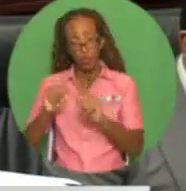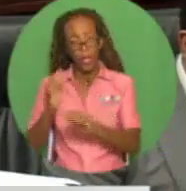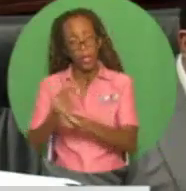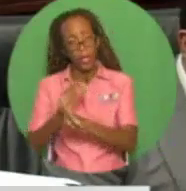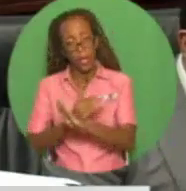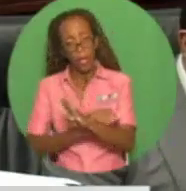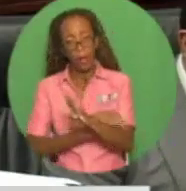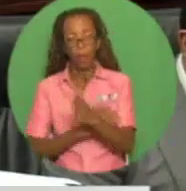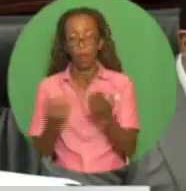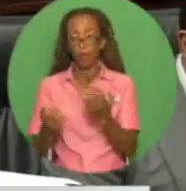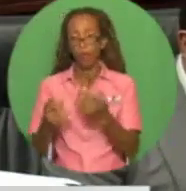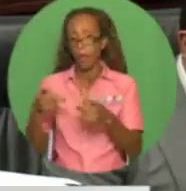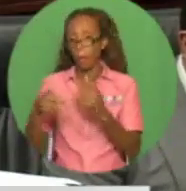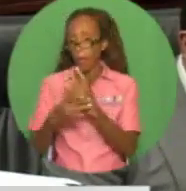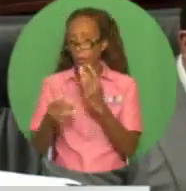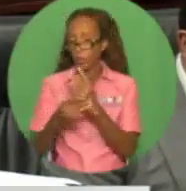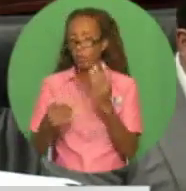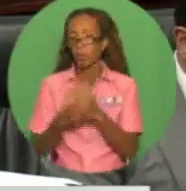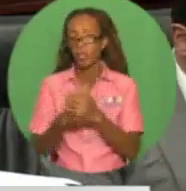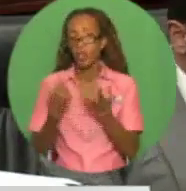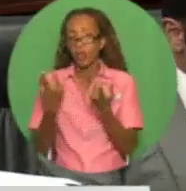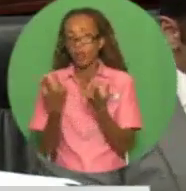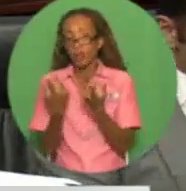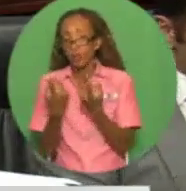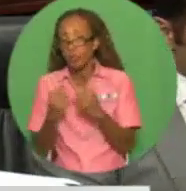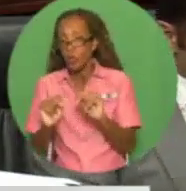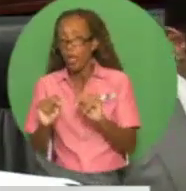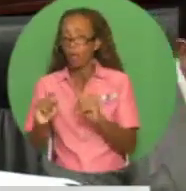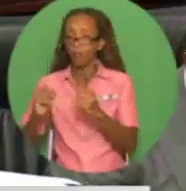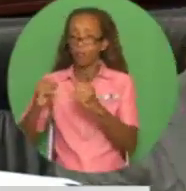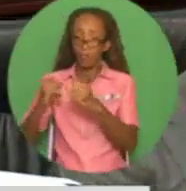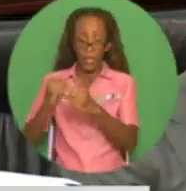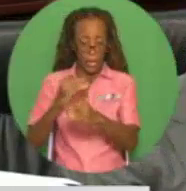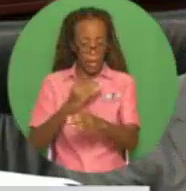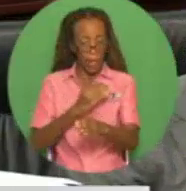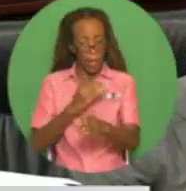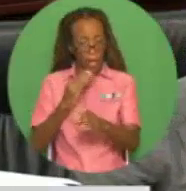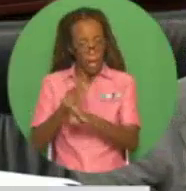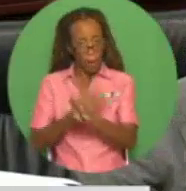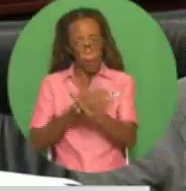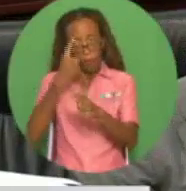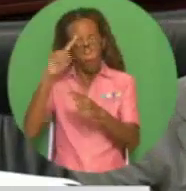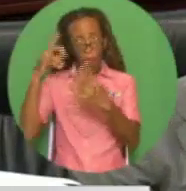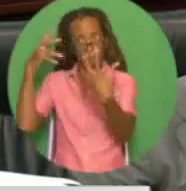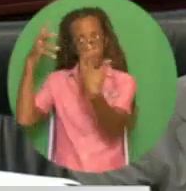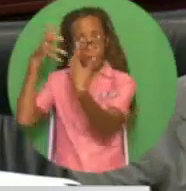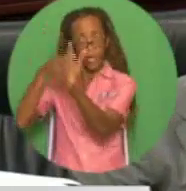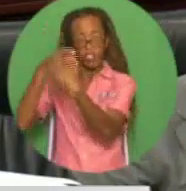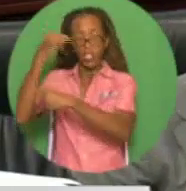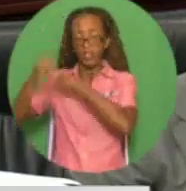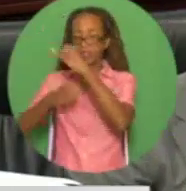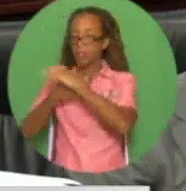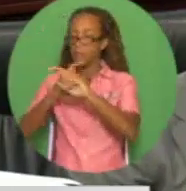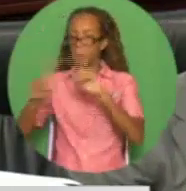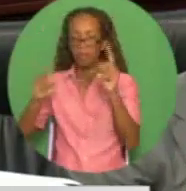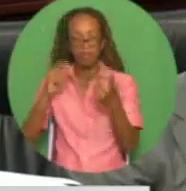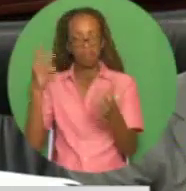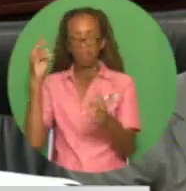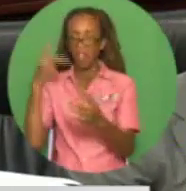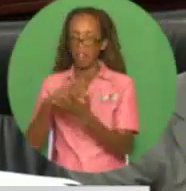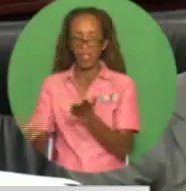efficiency of the refinery, to meet the standard for the internationally marketable products, fell short of requirements.